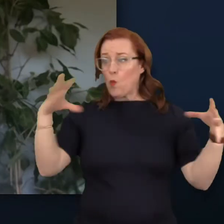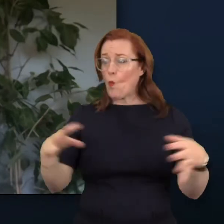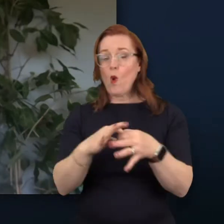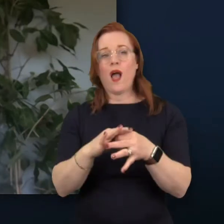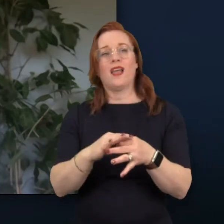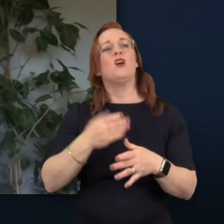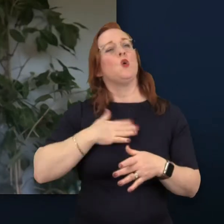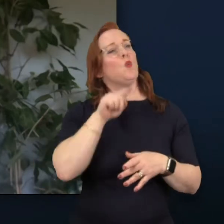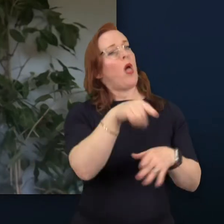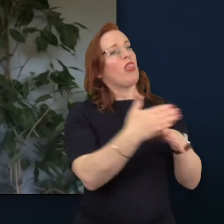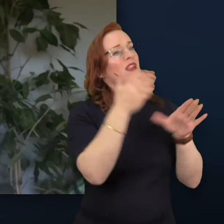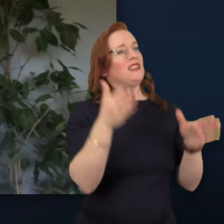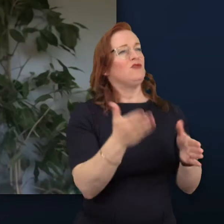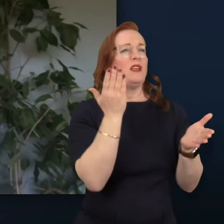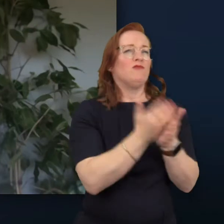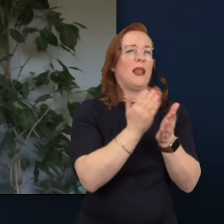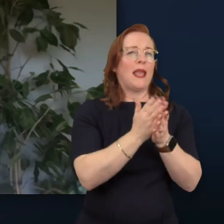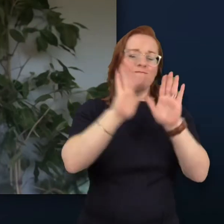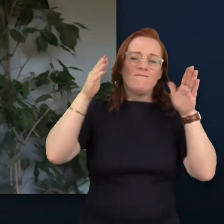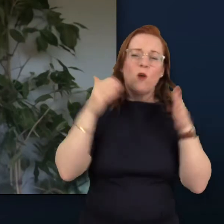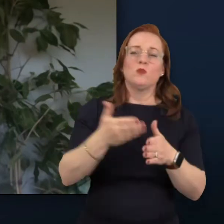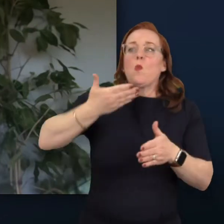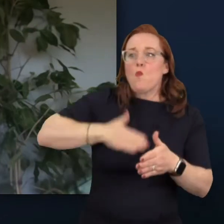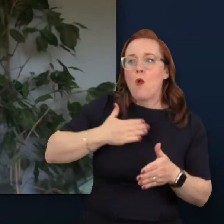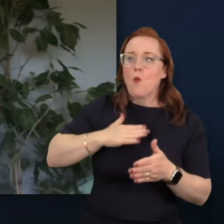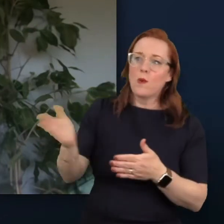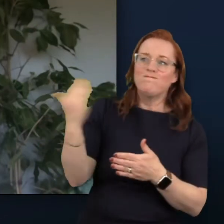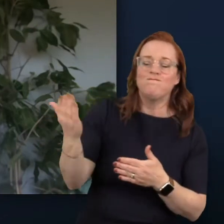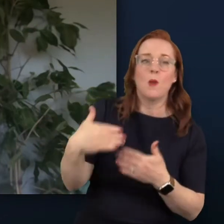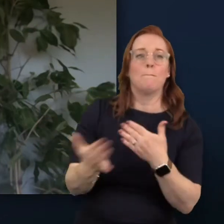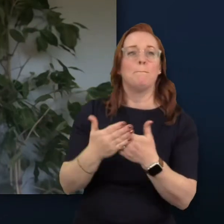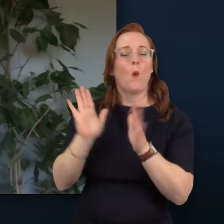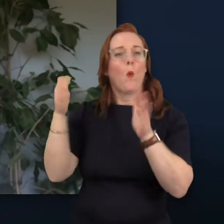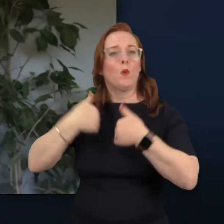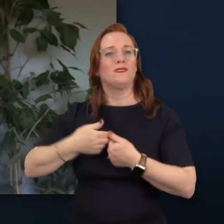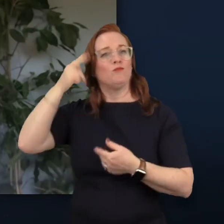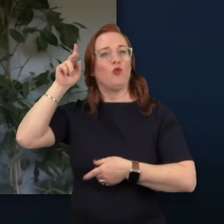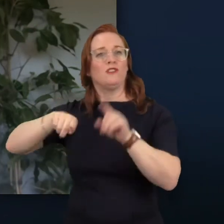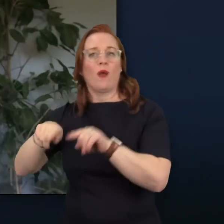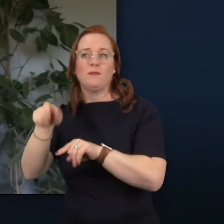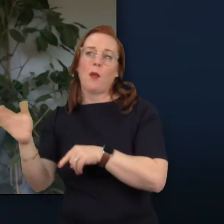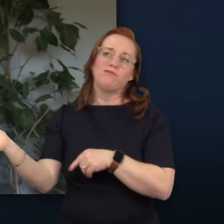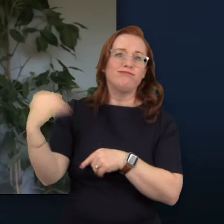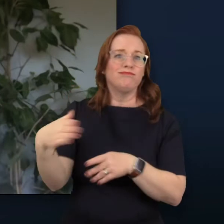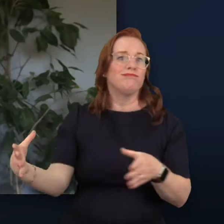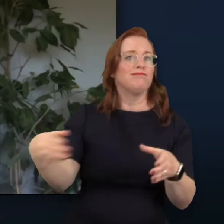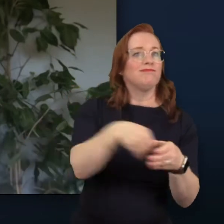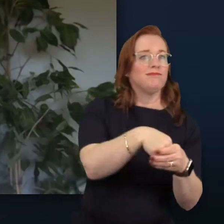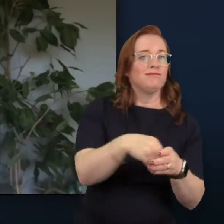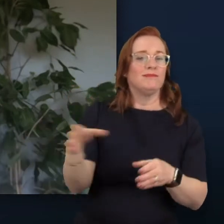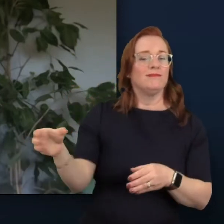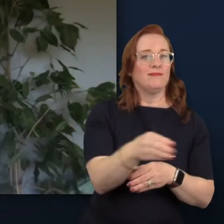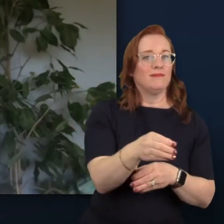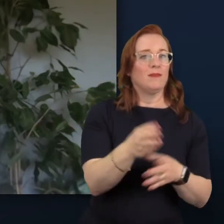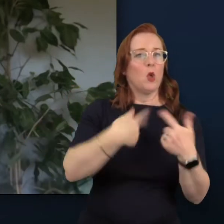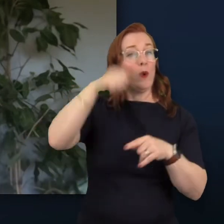consciously employing more neurodiverse and autistic people. We know that there are many neurodiverse people